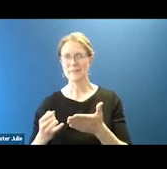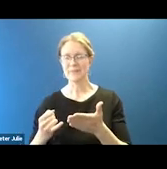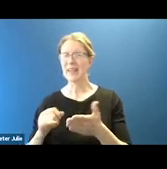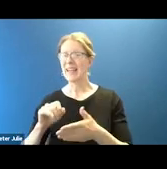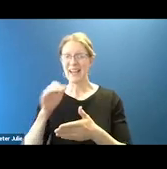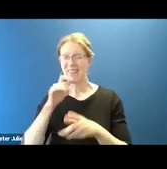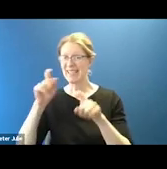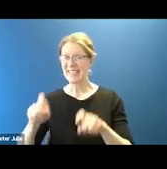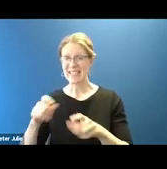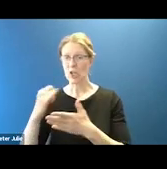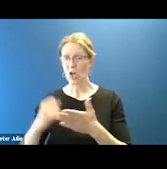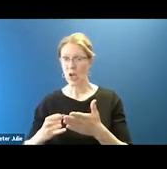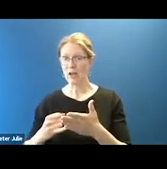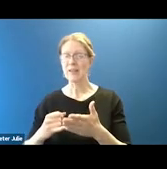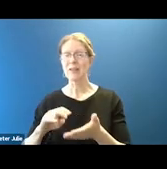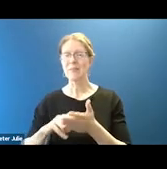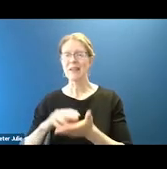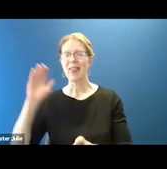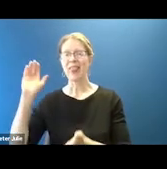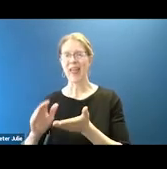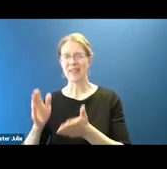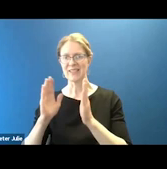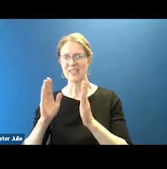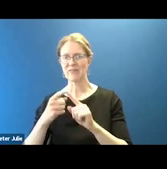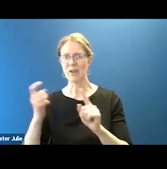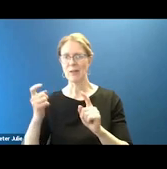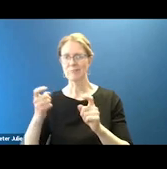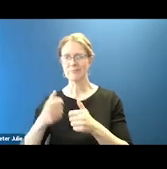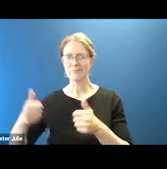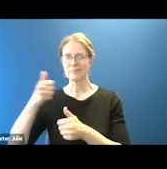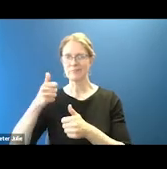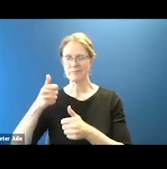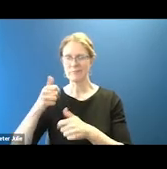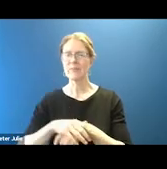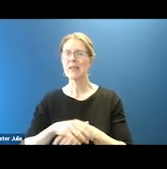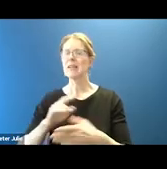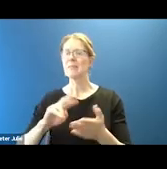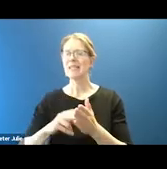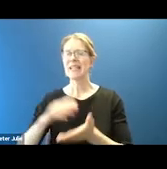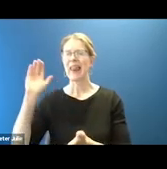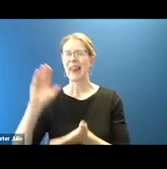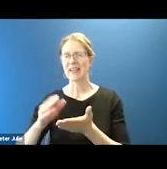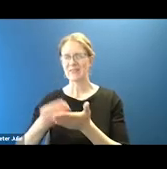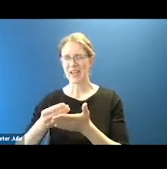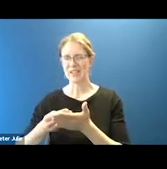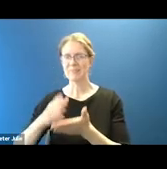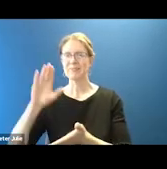on, they received less attention from administrators, which often resulted in less funding and resources.